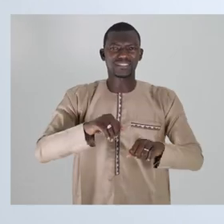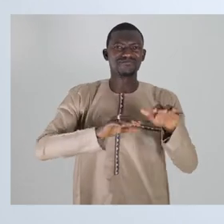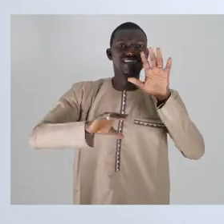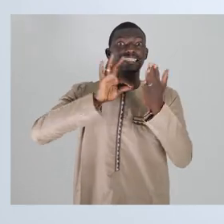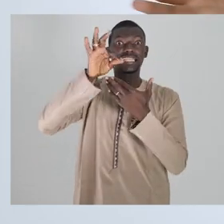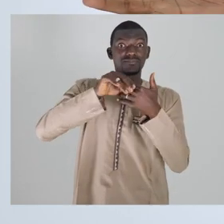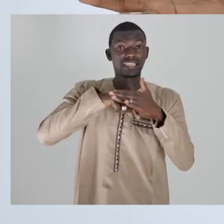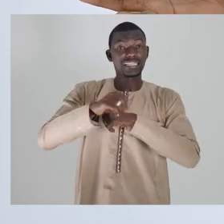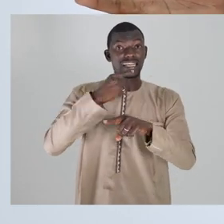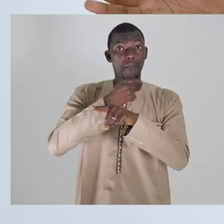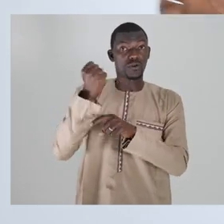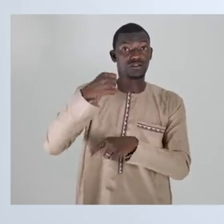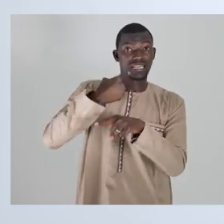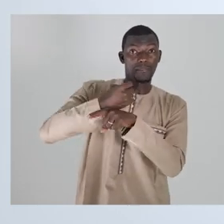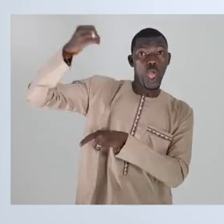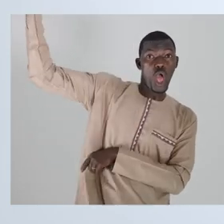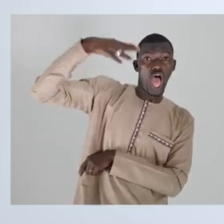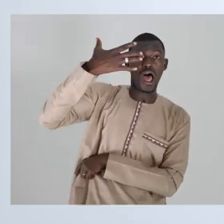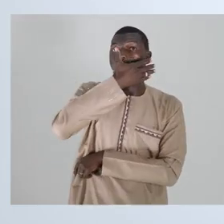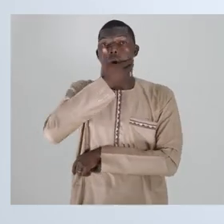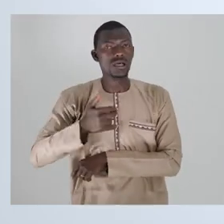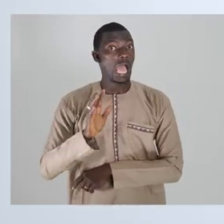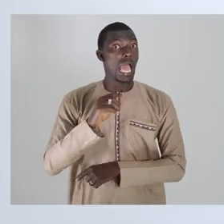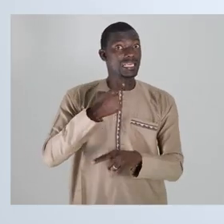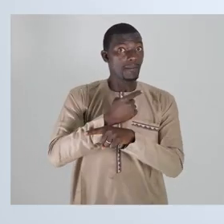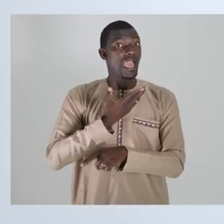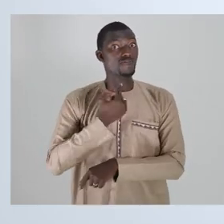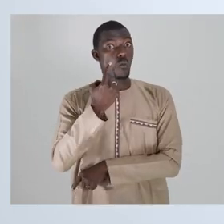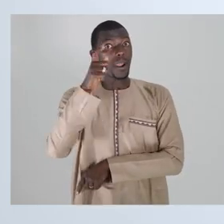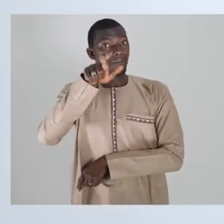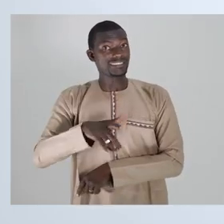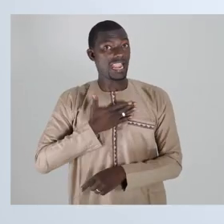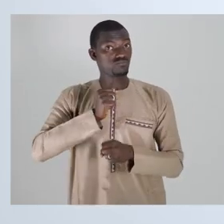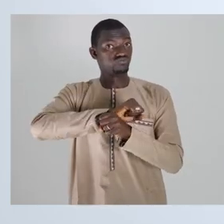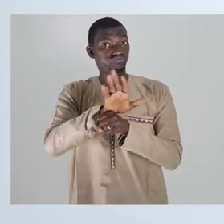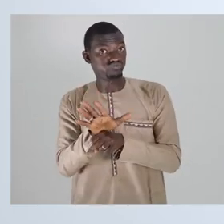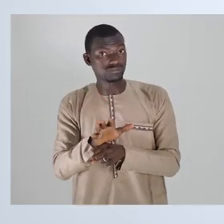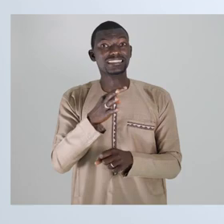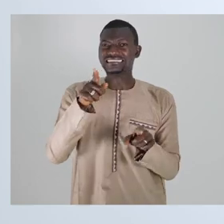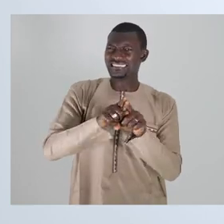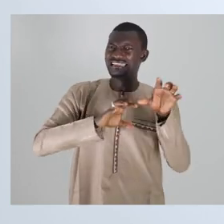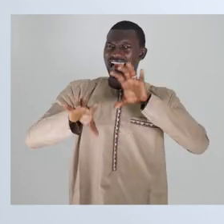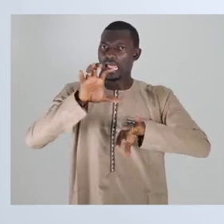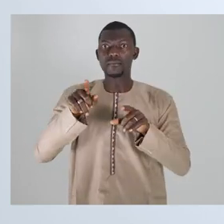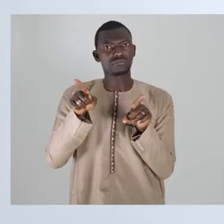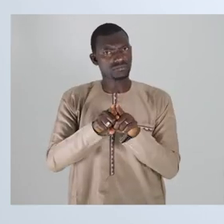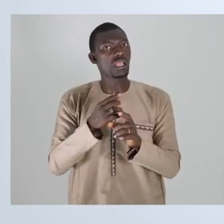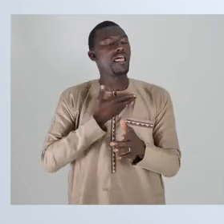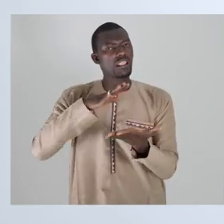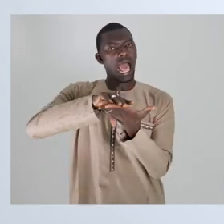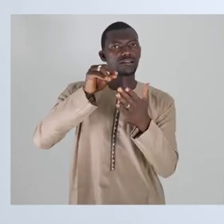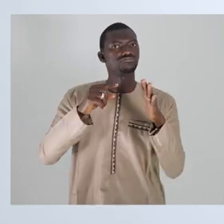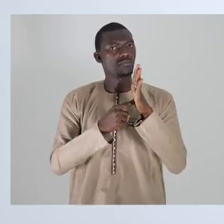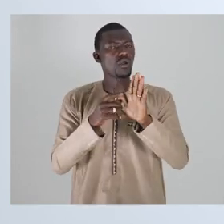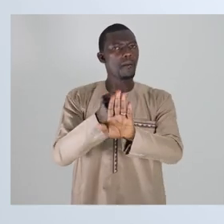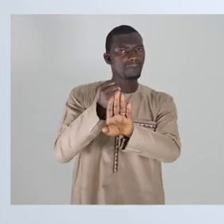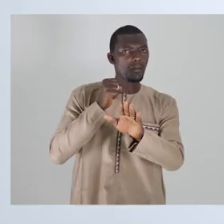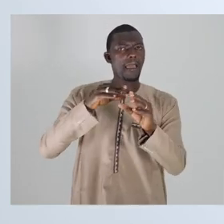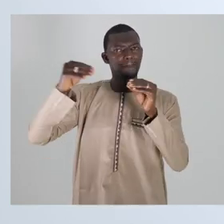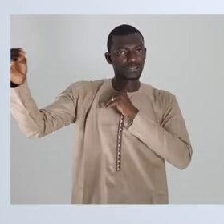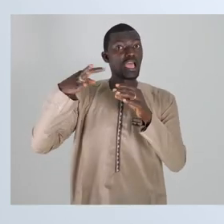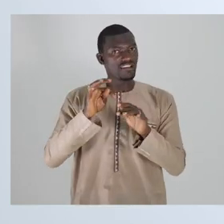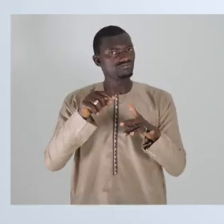virus cannot be transmitted in hot climates. The Gambi has already recorded a confirmed case of coronavirus. Regardless of climate, adopt